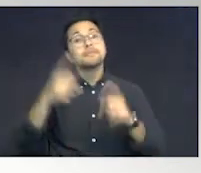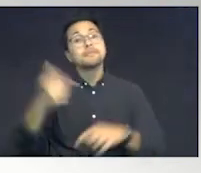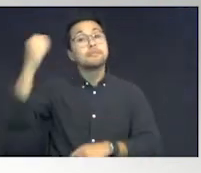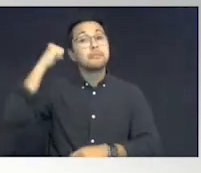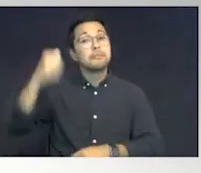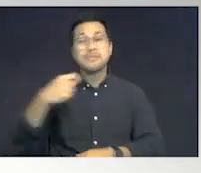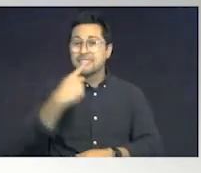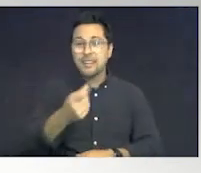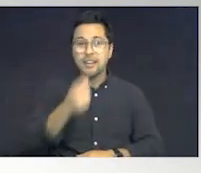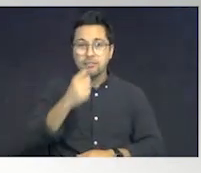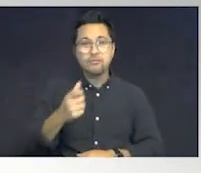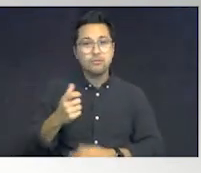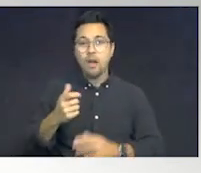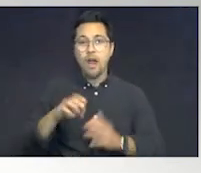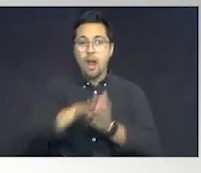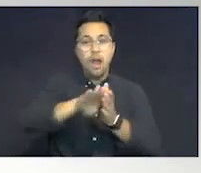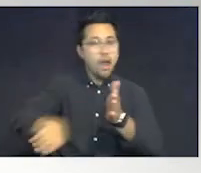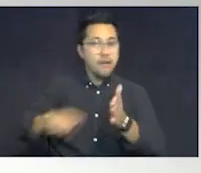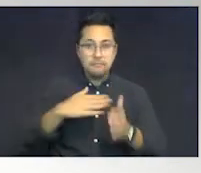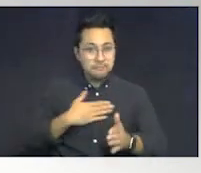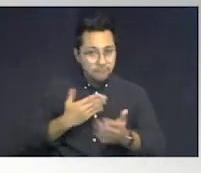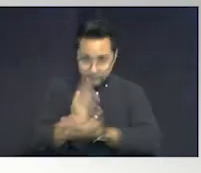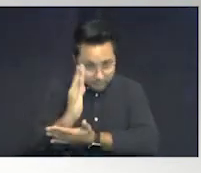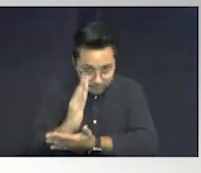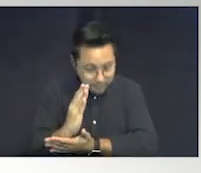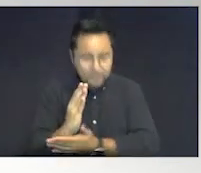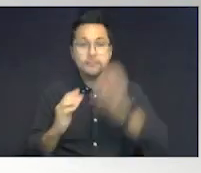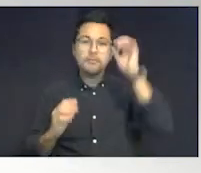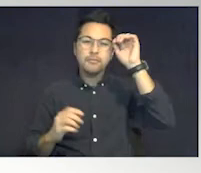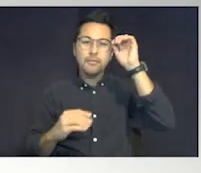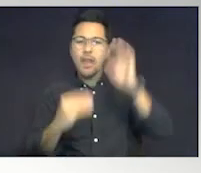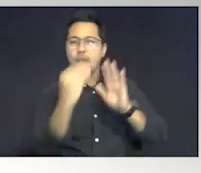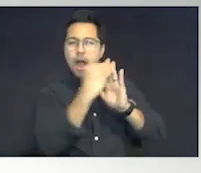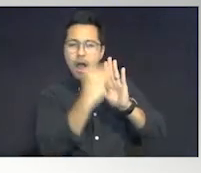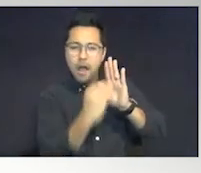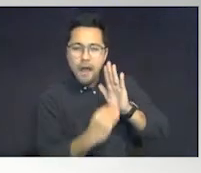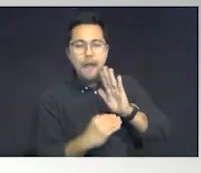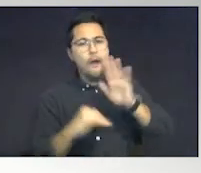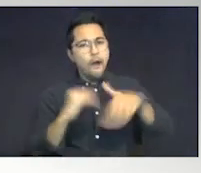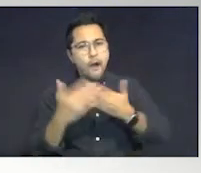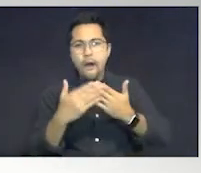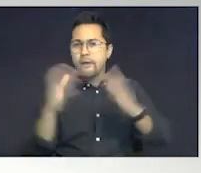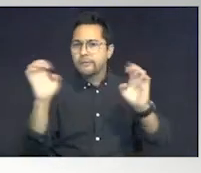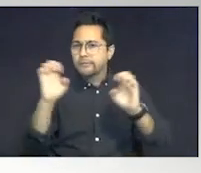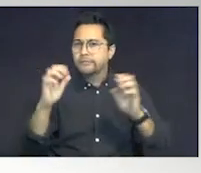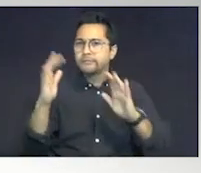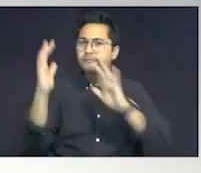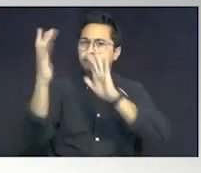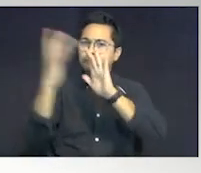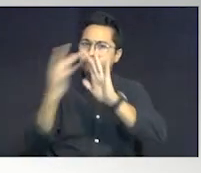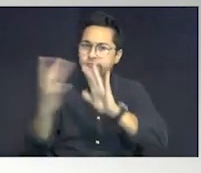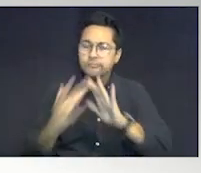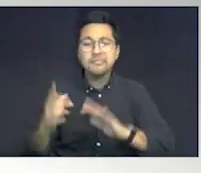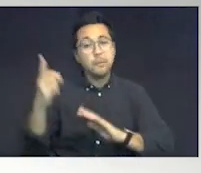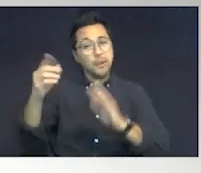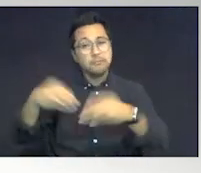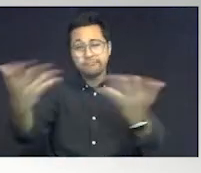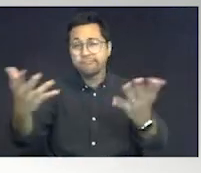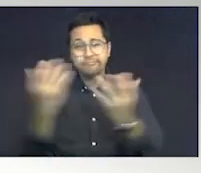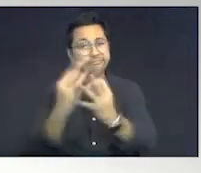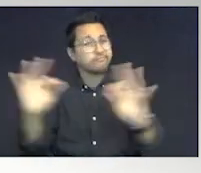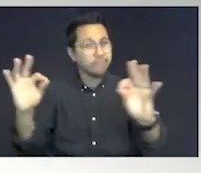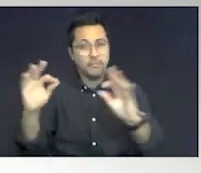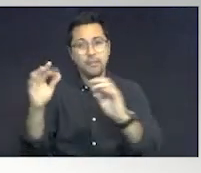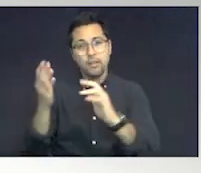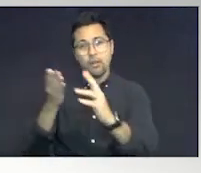I do not waive my rights. And you put all emergency contact information. These are provided free of charge by the